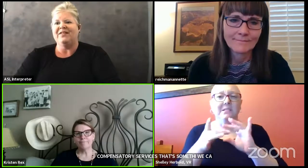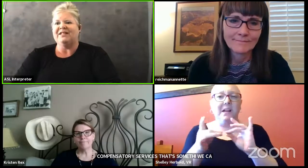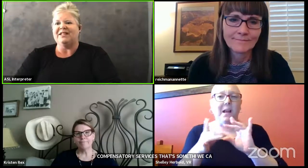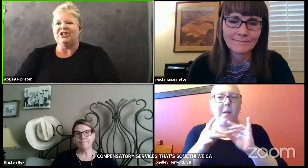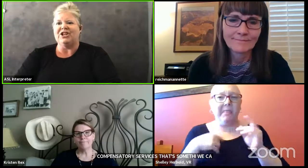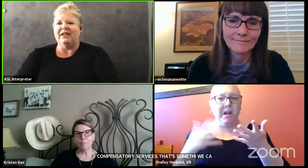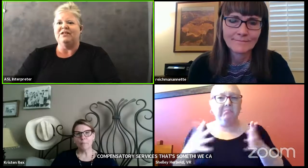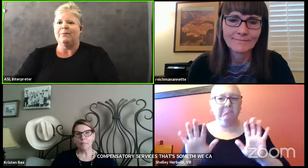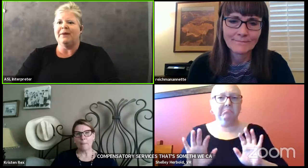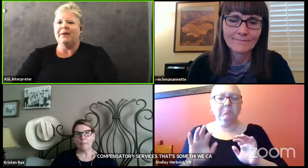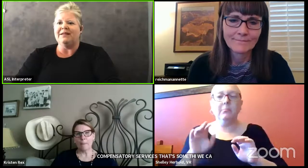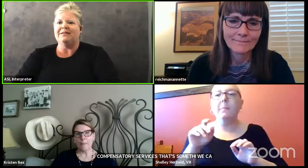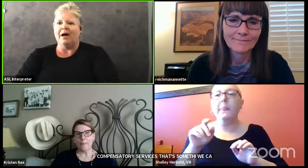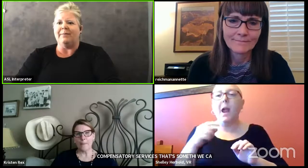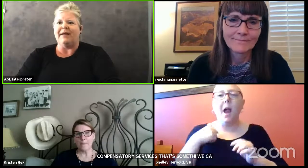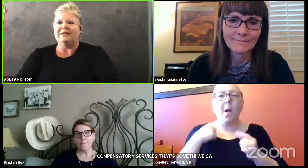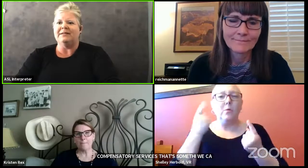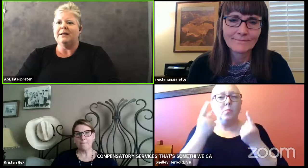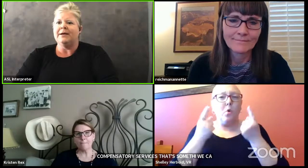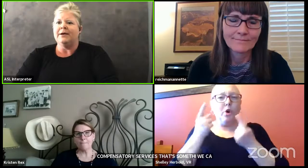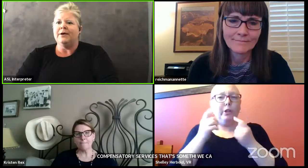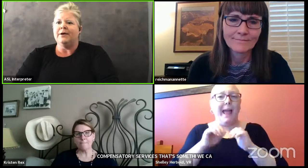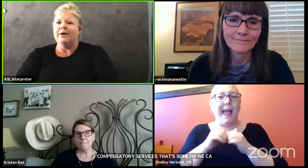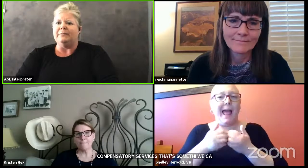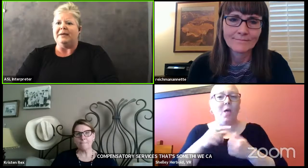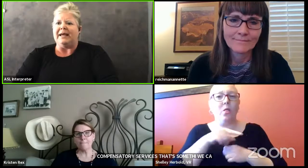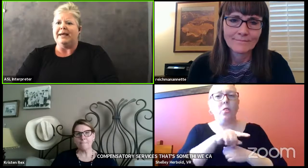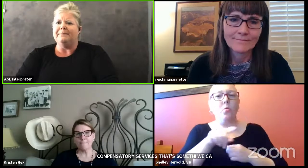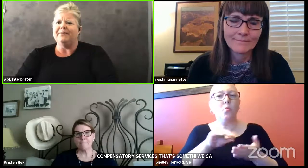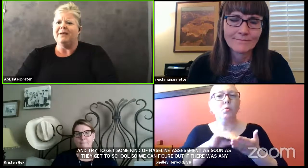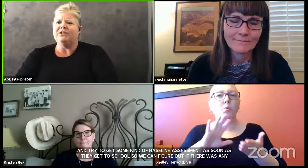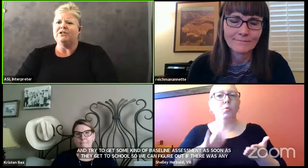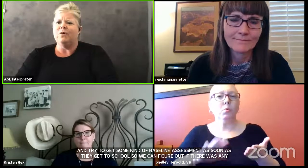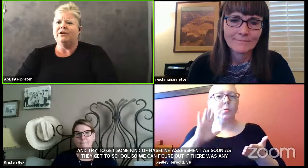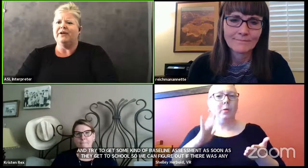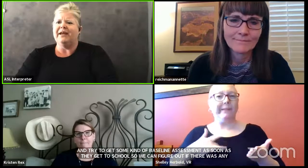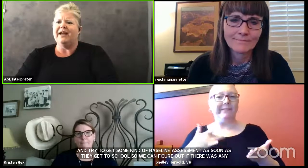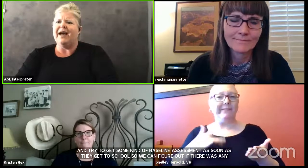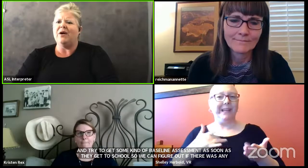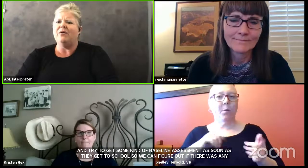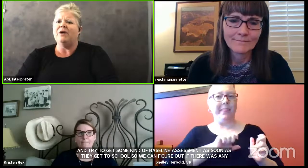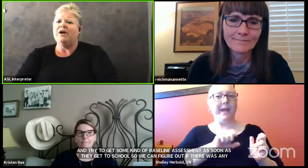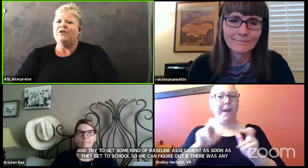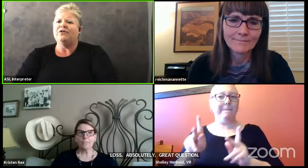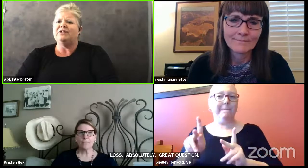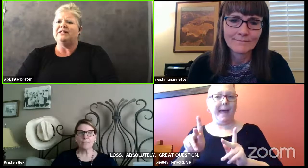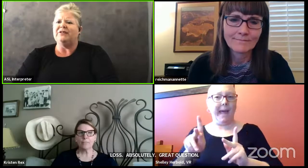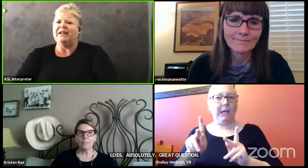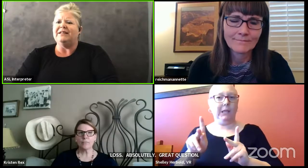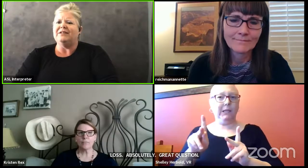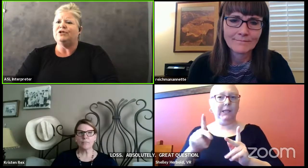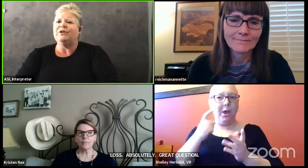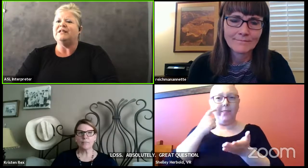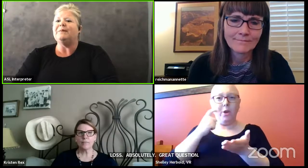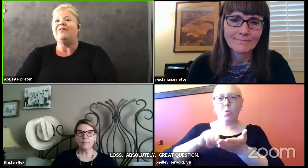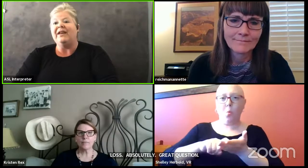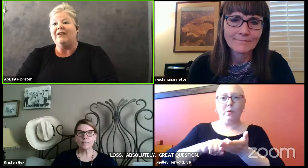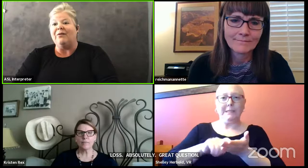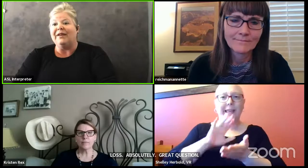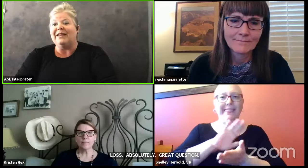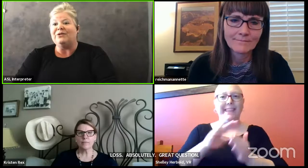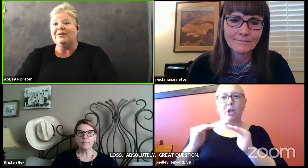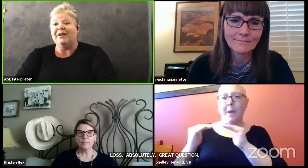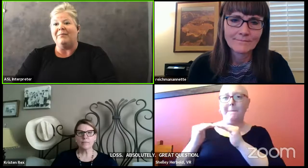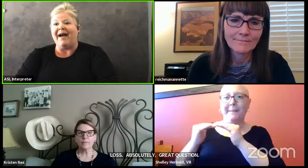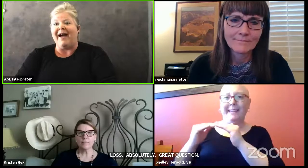And this is Shelly, so my last comment would be, I'm just wondering how those students might